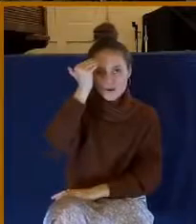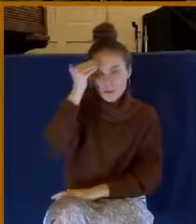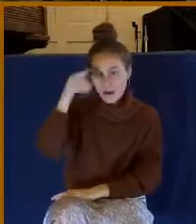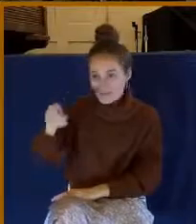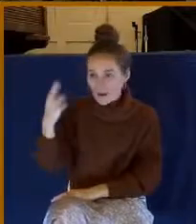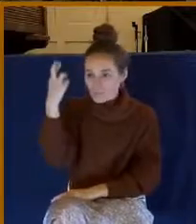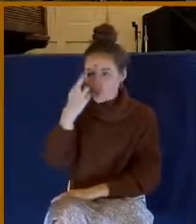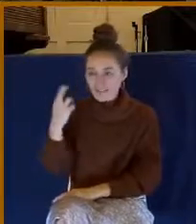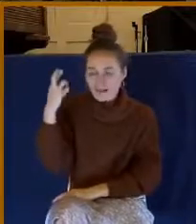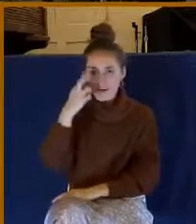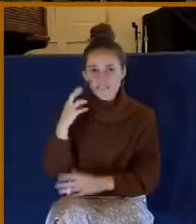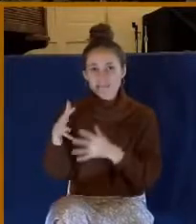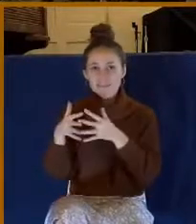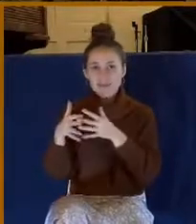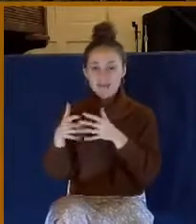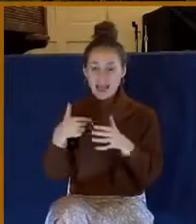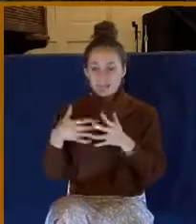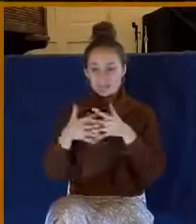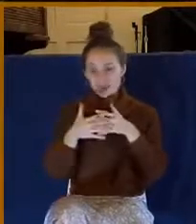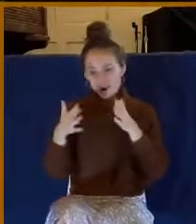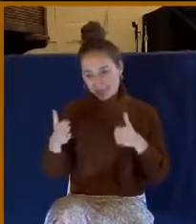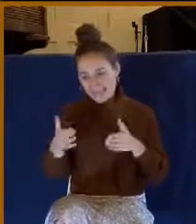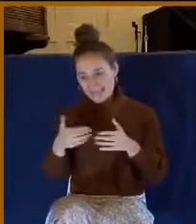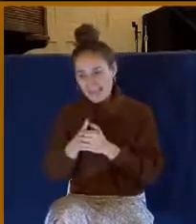the price for things automatically went up.